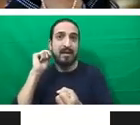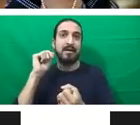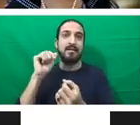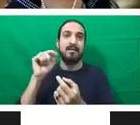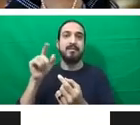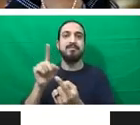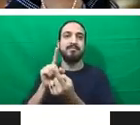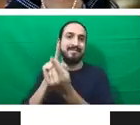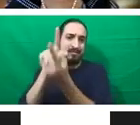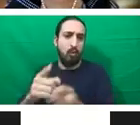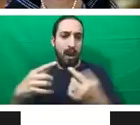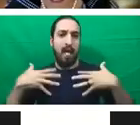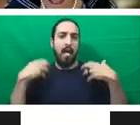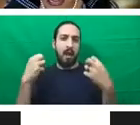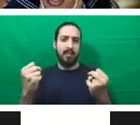friends,